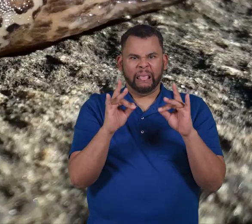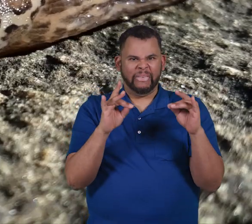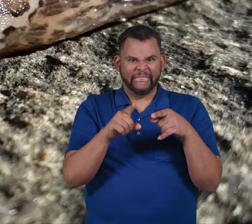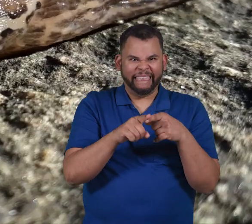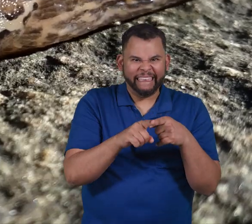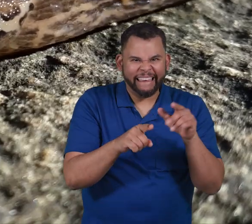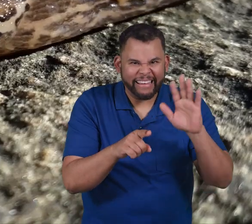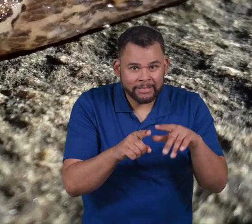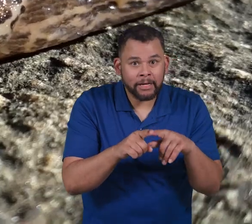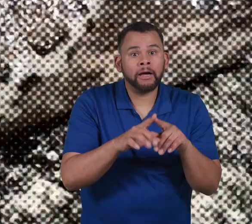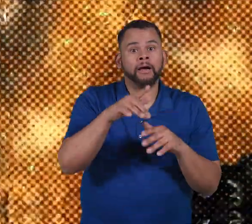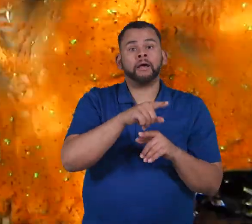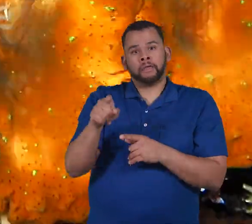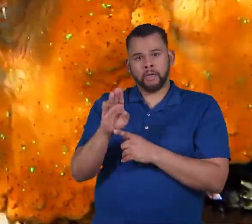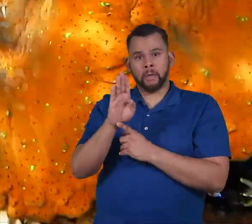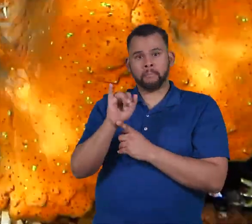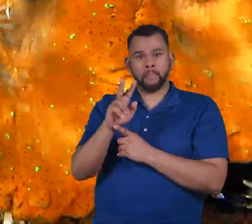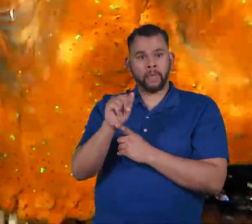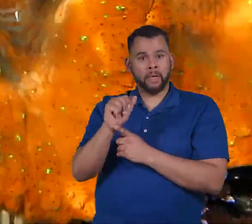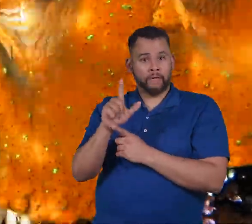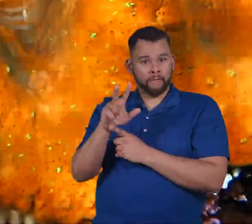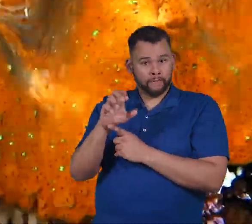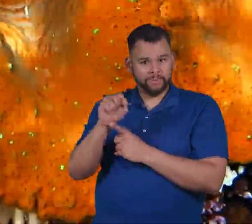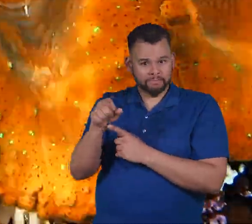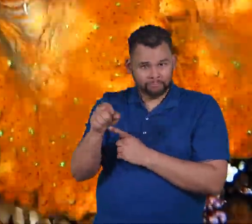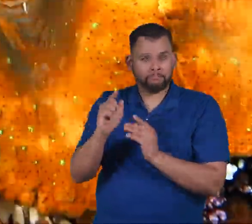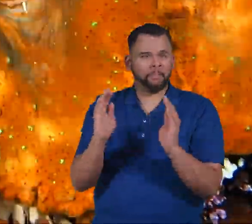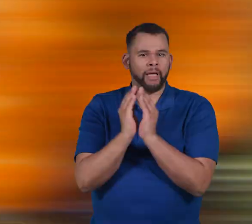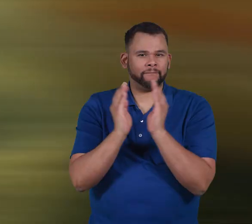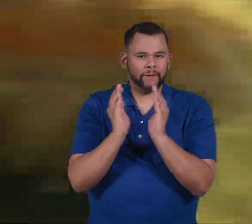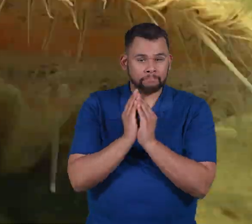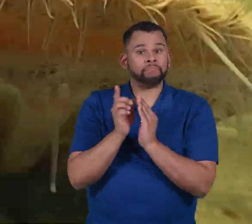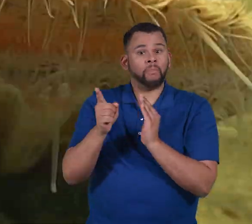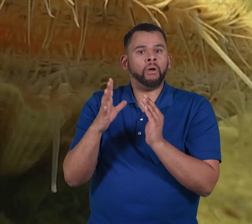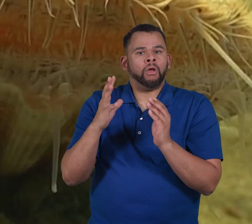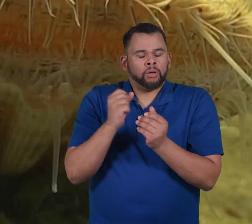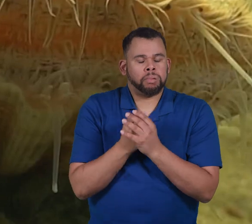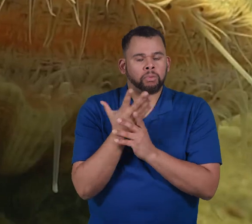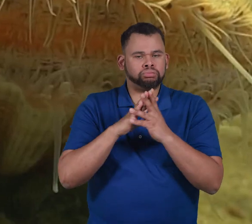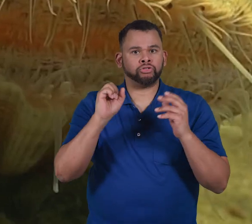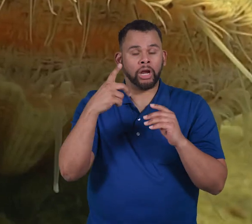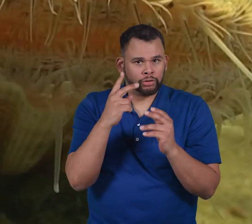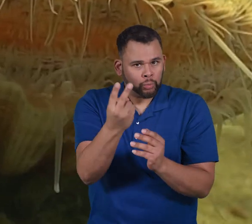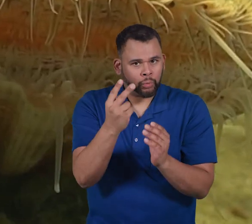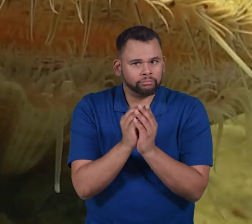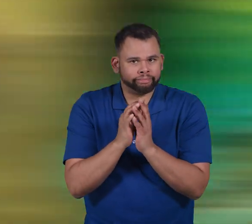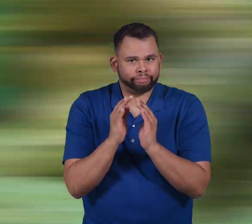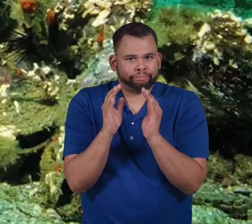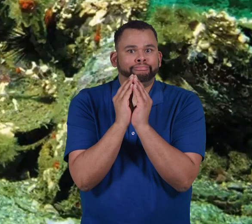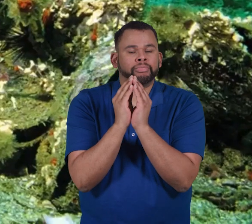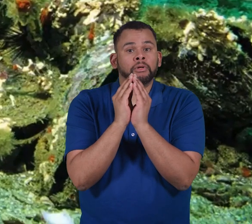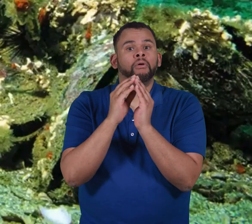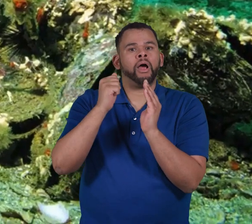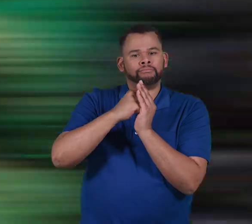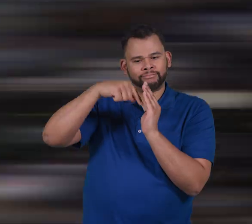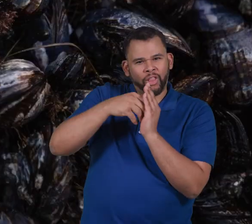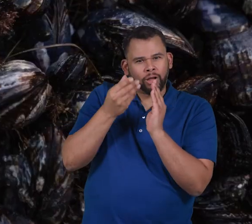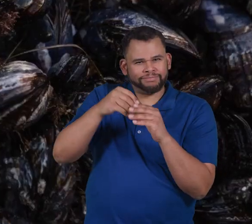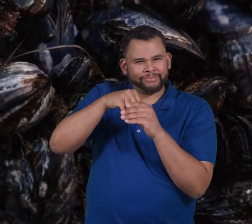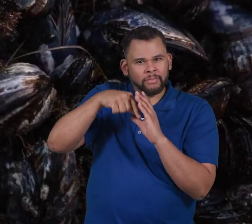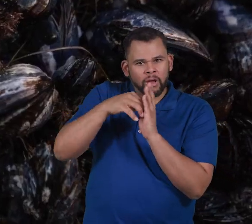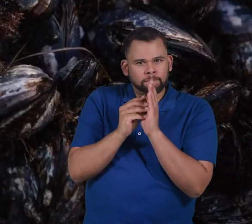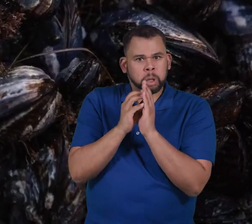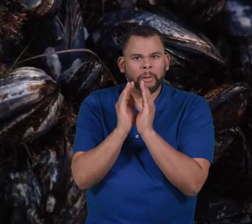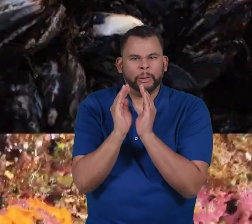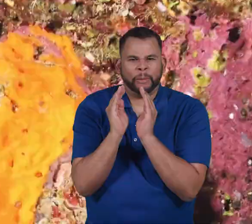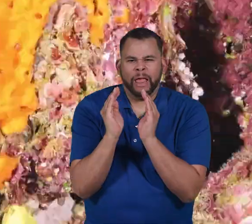slimy. Bivalves are mollusks with two shells, like clams, oysters, and mussels.